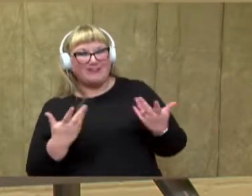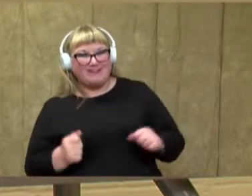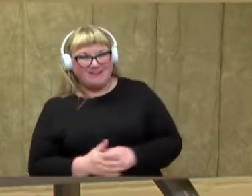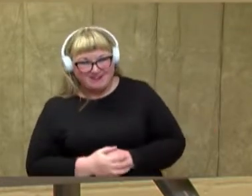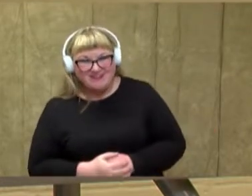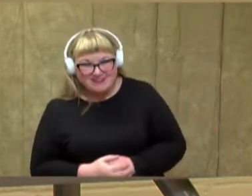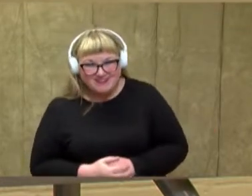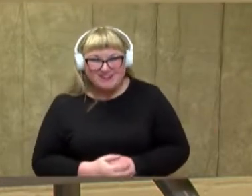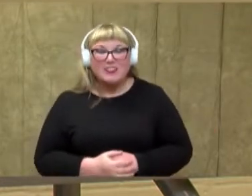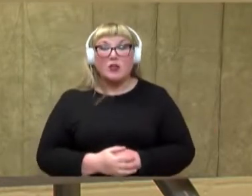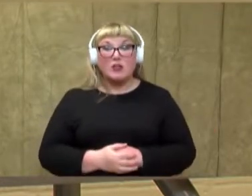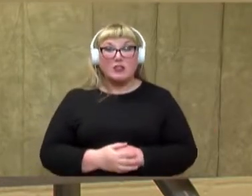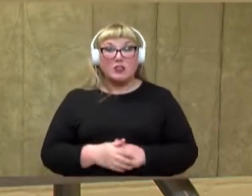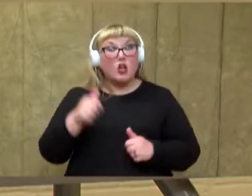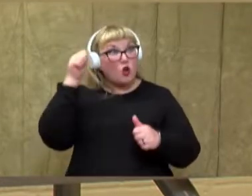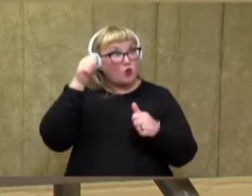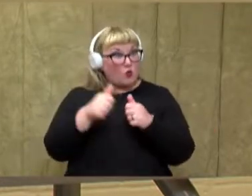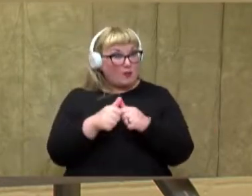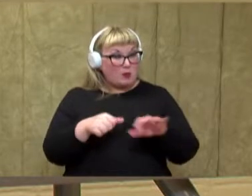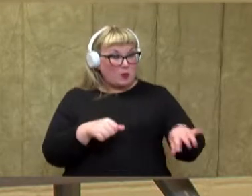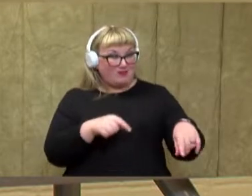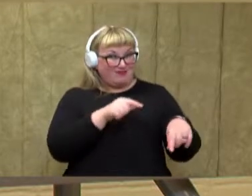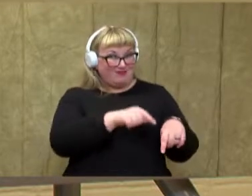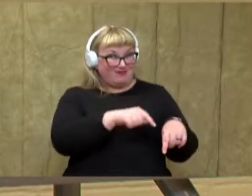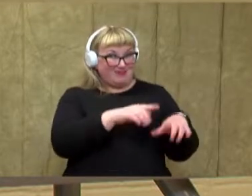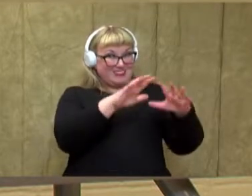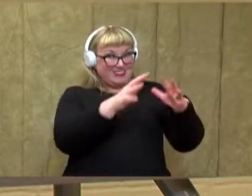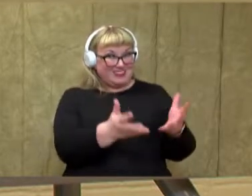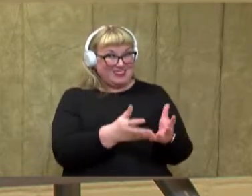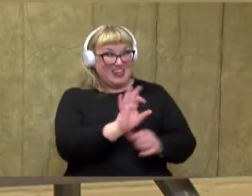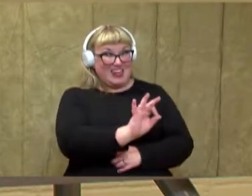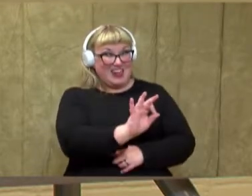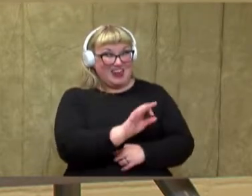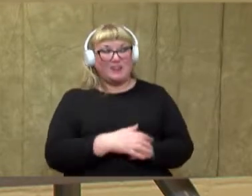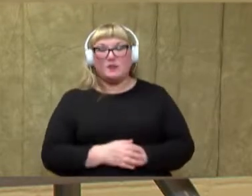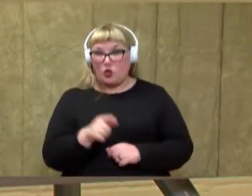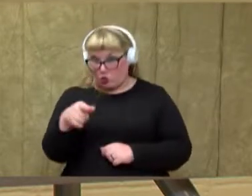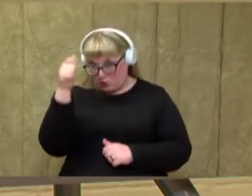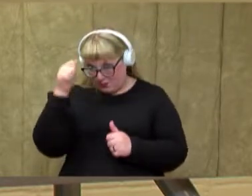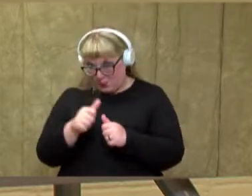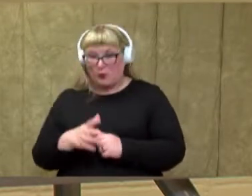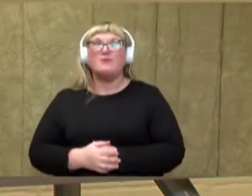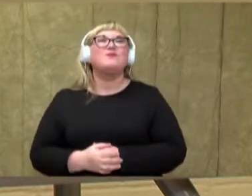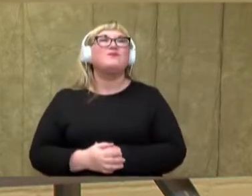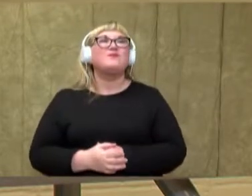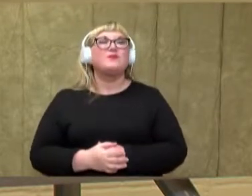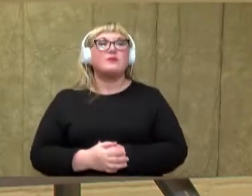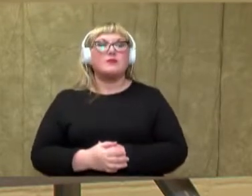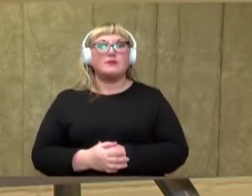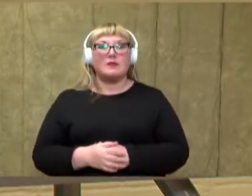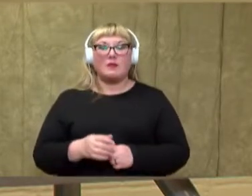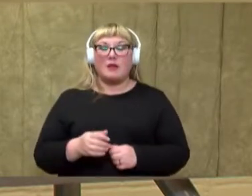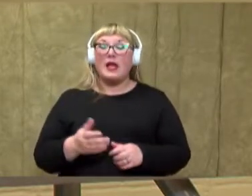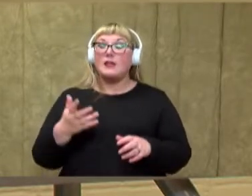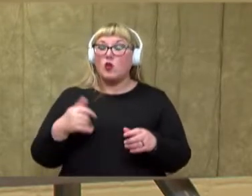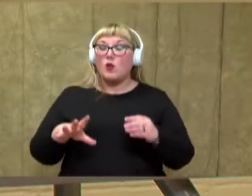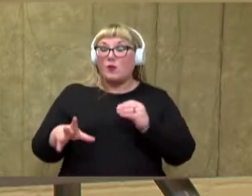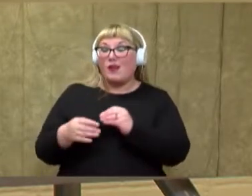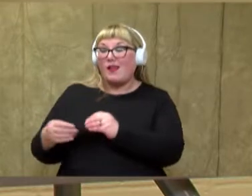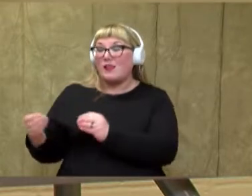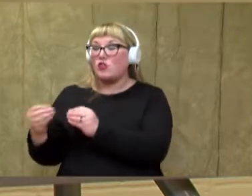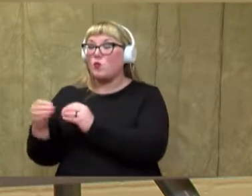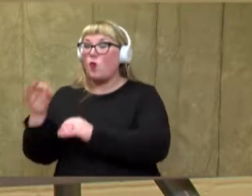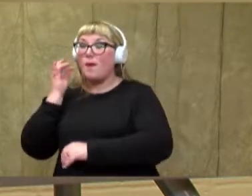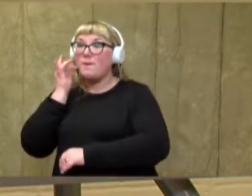stung. So can you remember the number nine? Thanks. All right, so now I'm going to lay out some more bees.